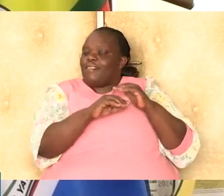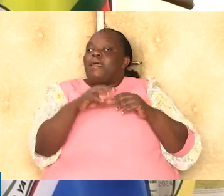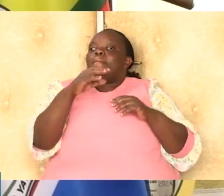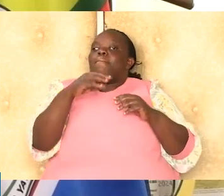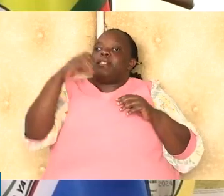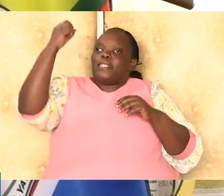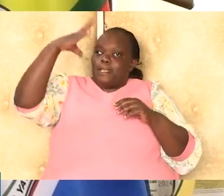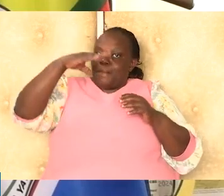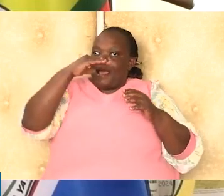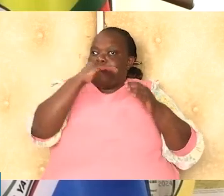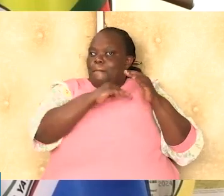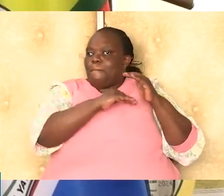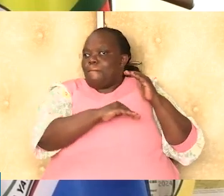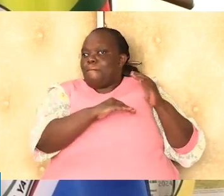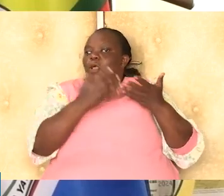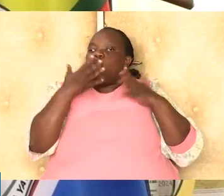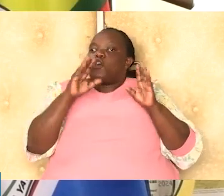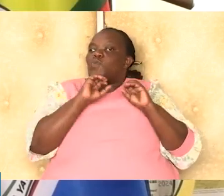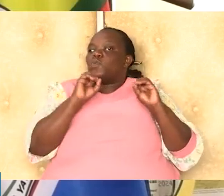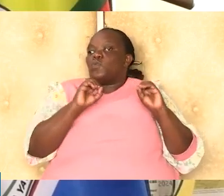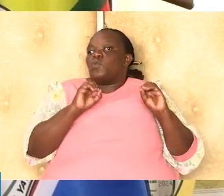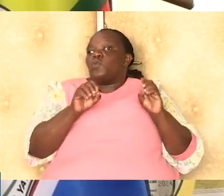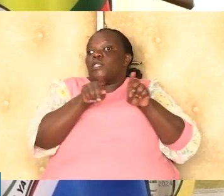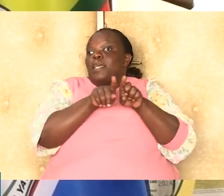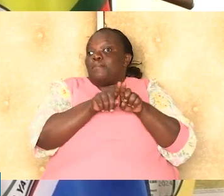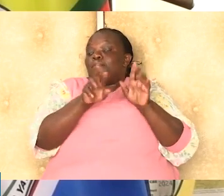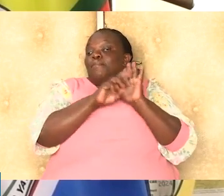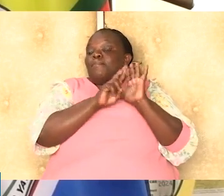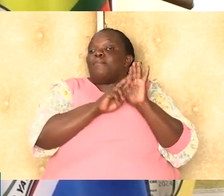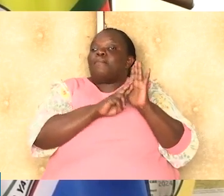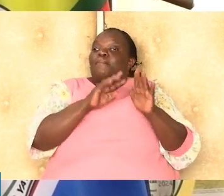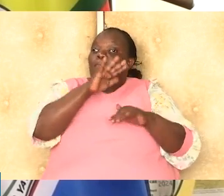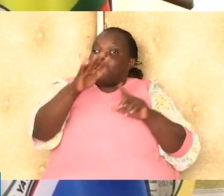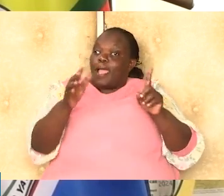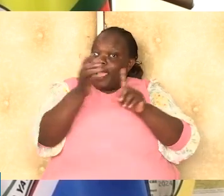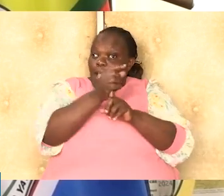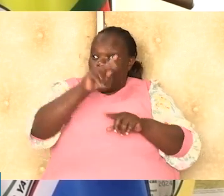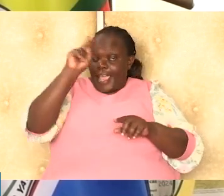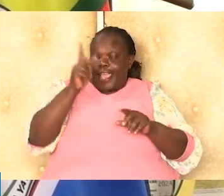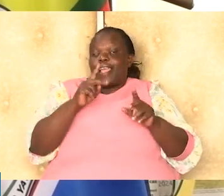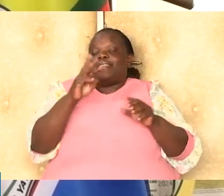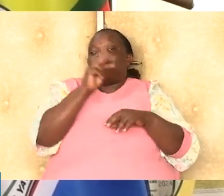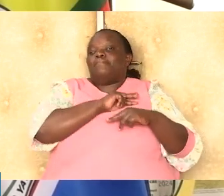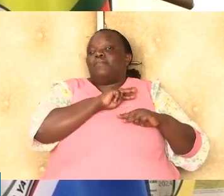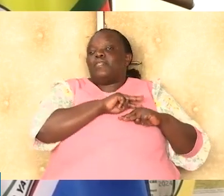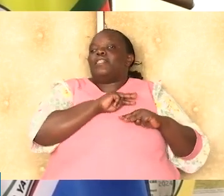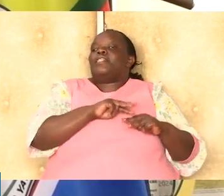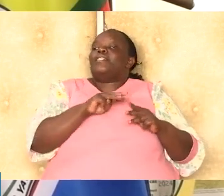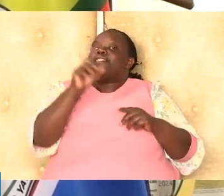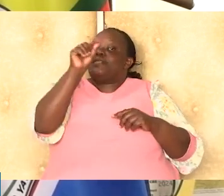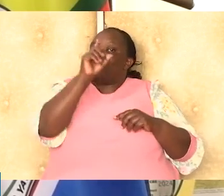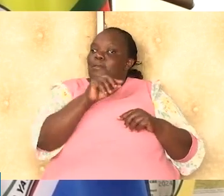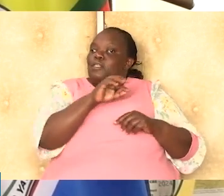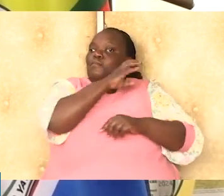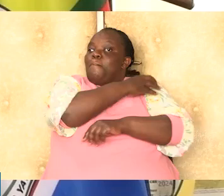outages. The Adani Energy Deal represents a significant milestone in Kenya's mission to secure reliable and affordable energy.